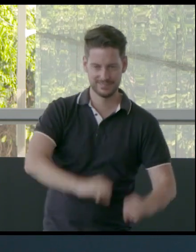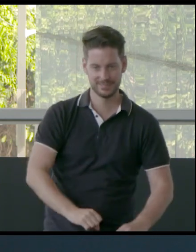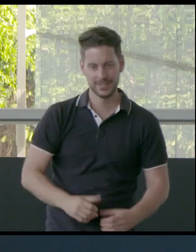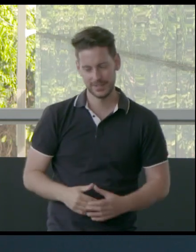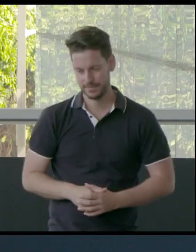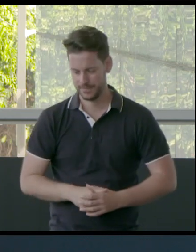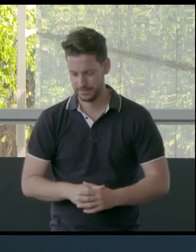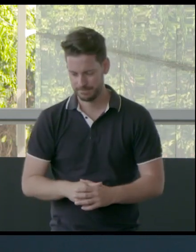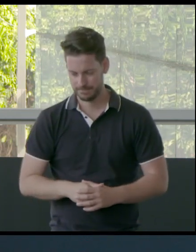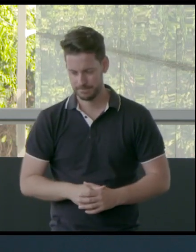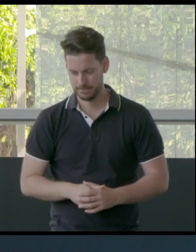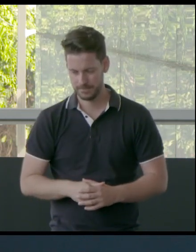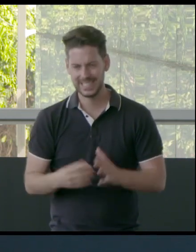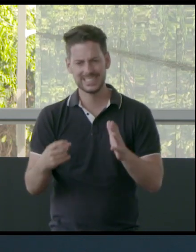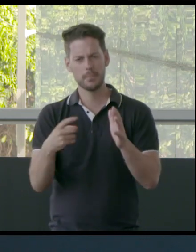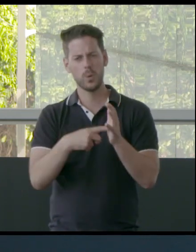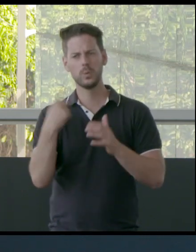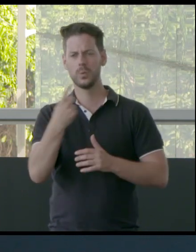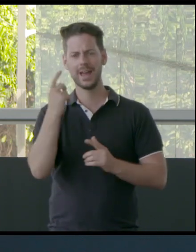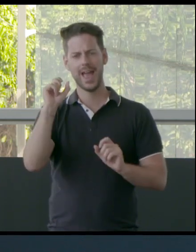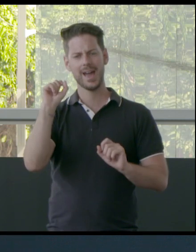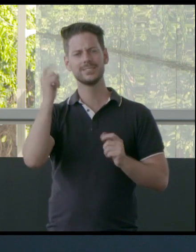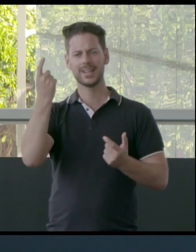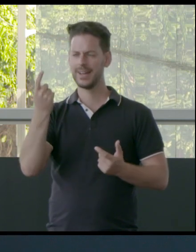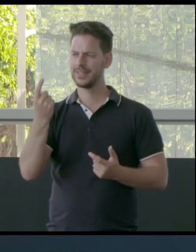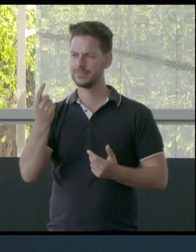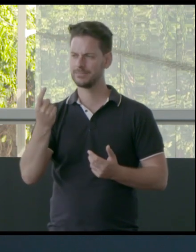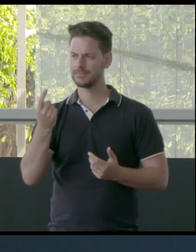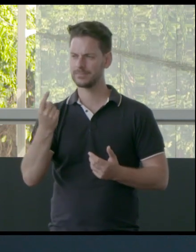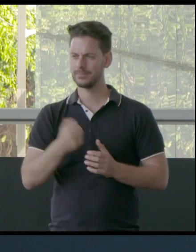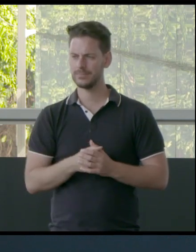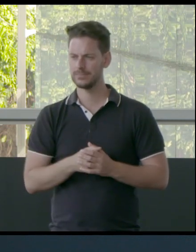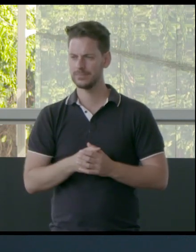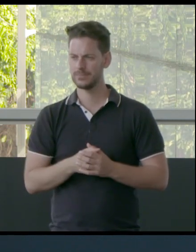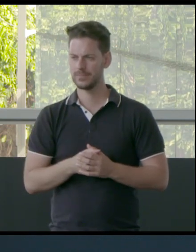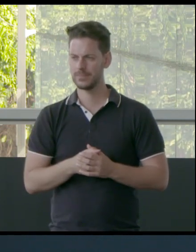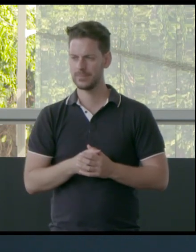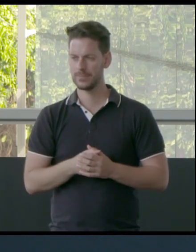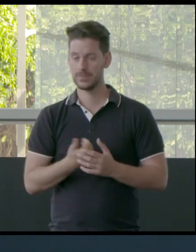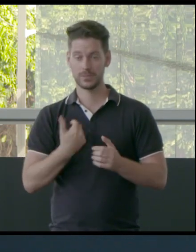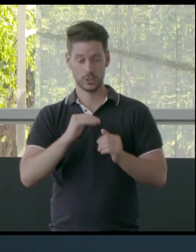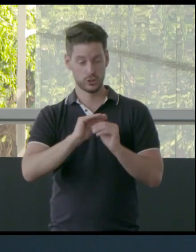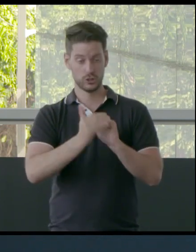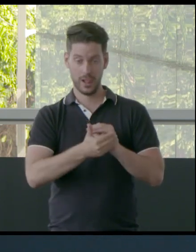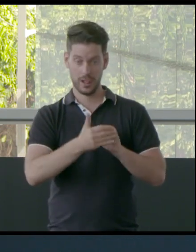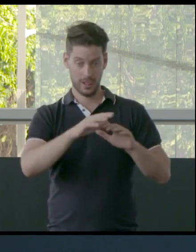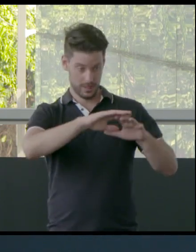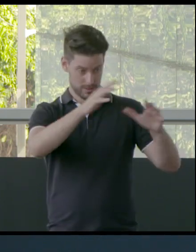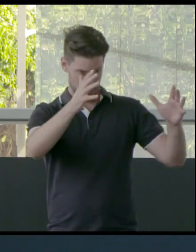I think it's really important to understand that after our shell piles were